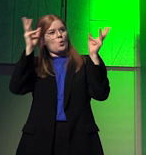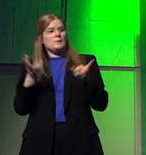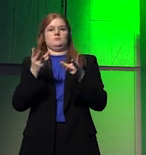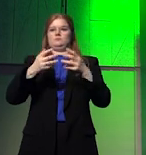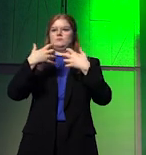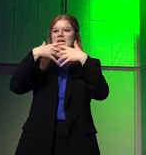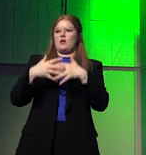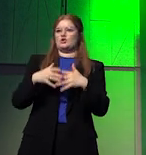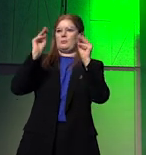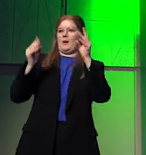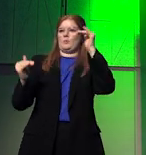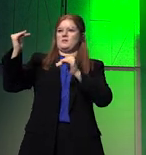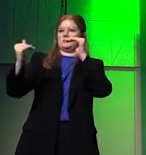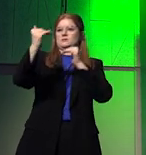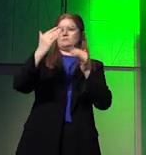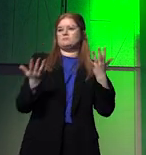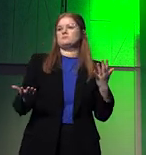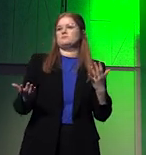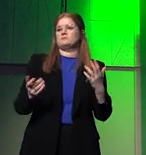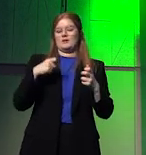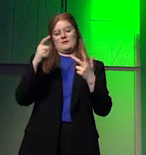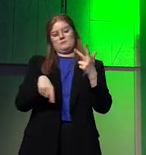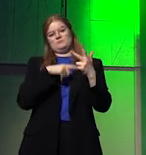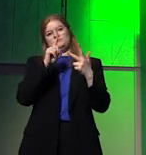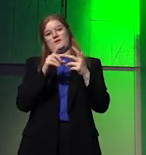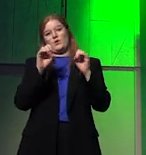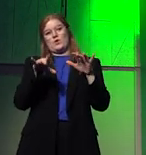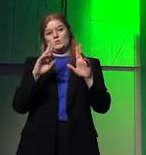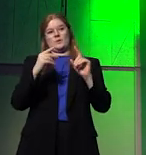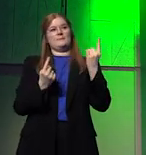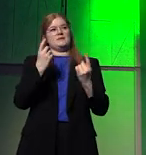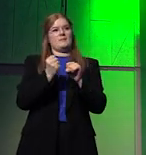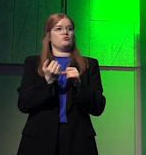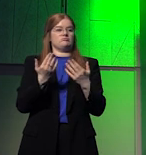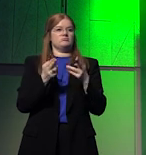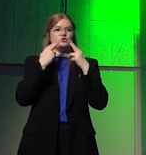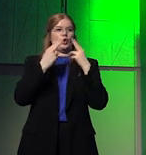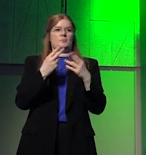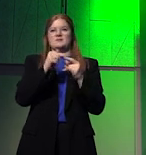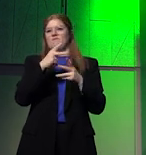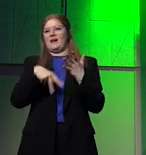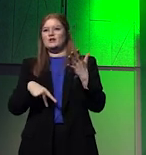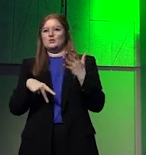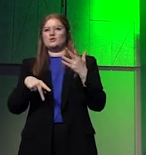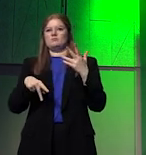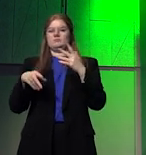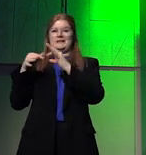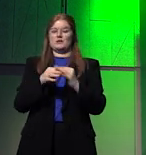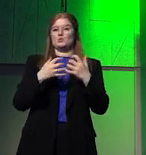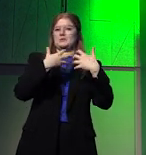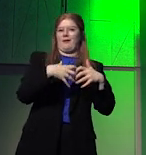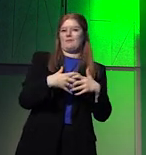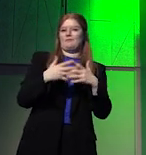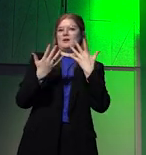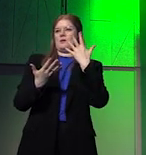order and global power balance. And then, of course, we compete over the norms and values that underpin tech and the